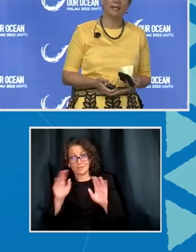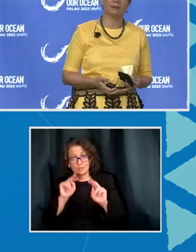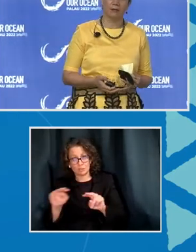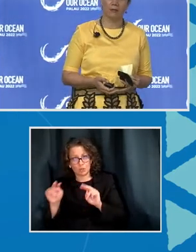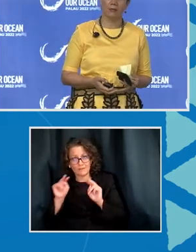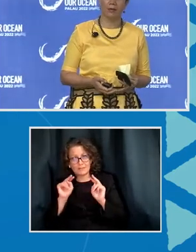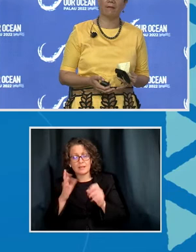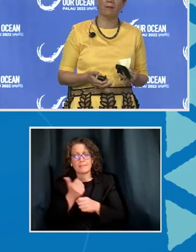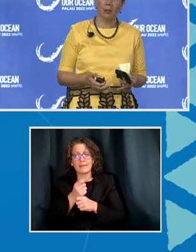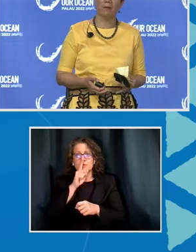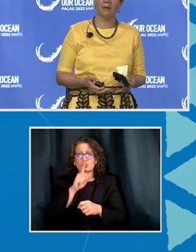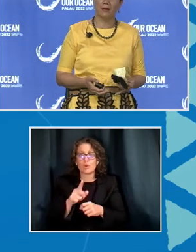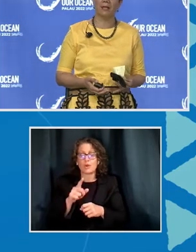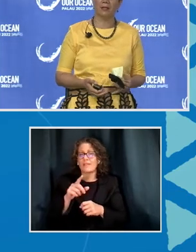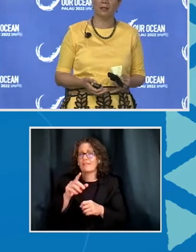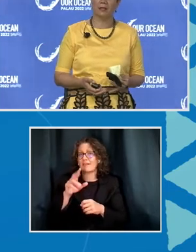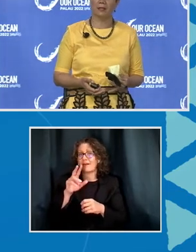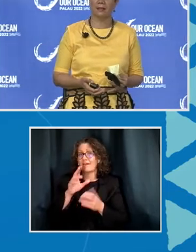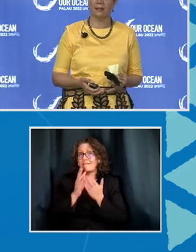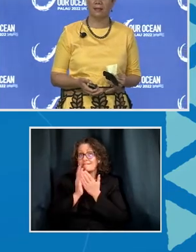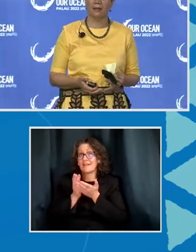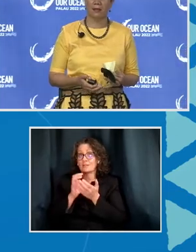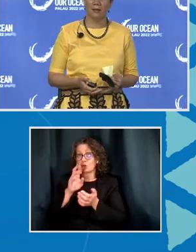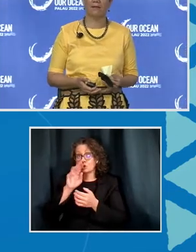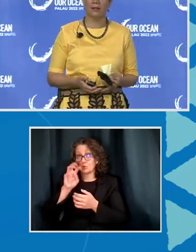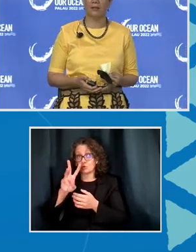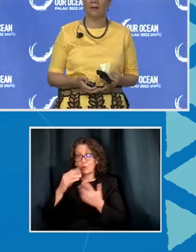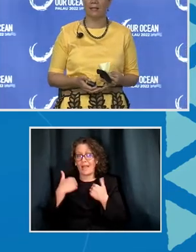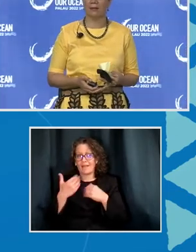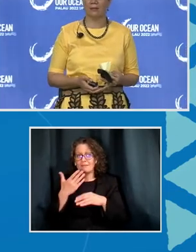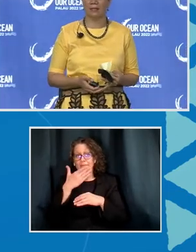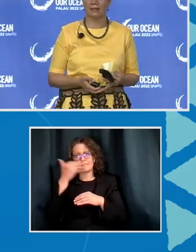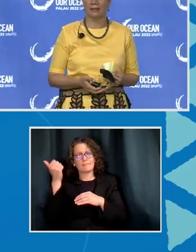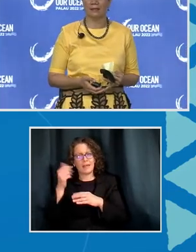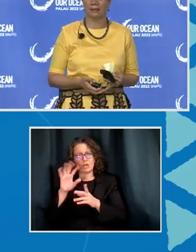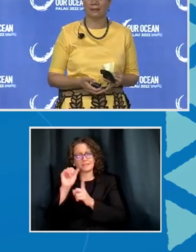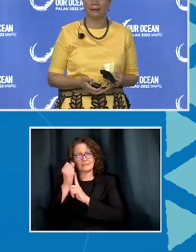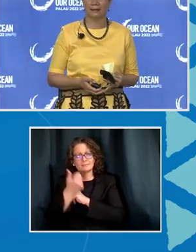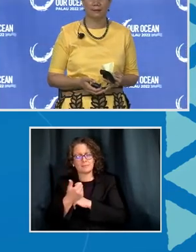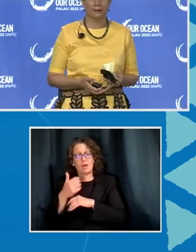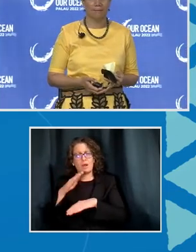that vessel crew have improved conditions on fishing vessels.